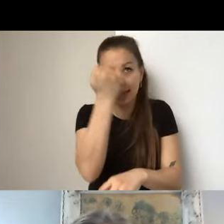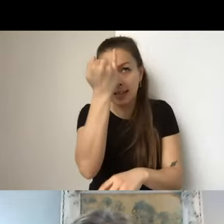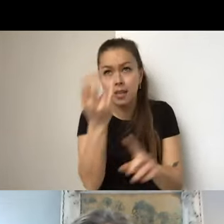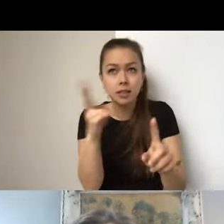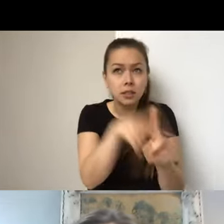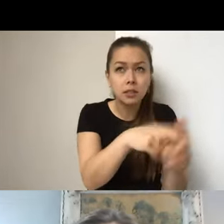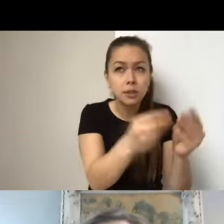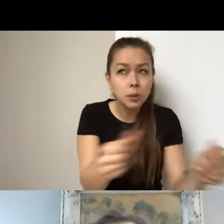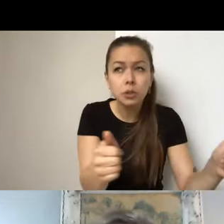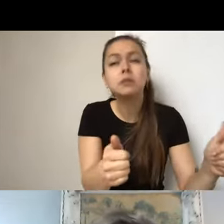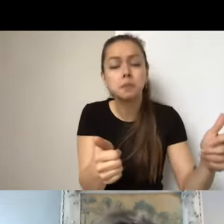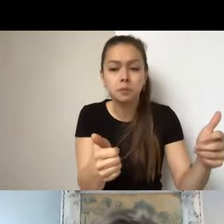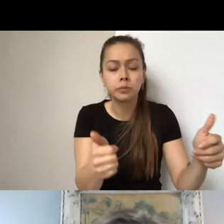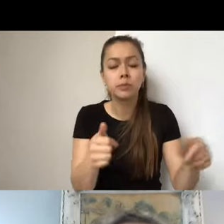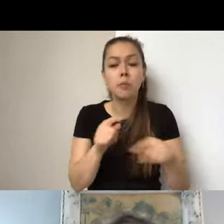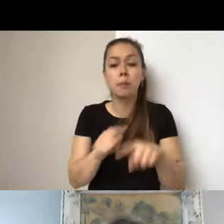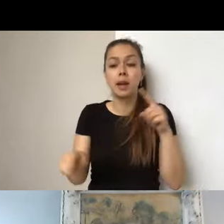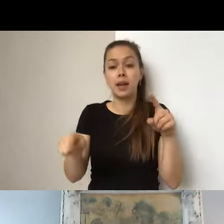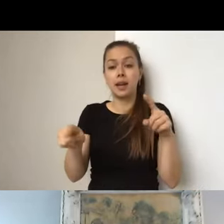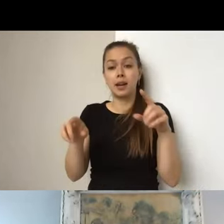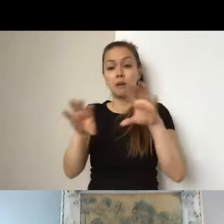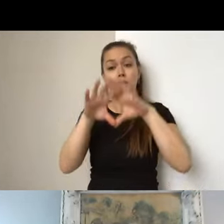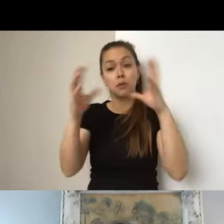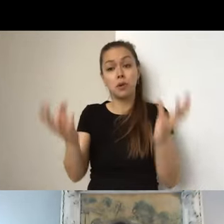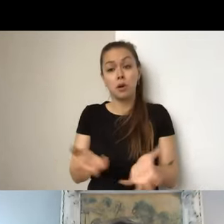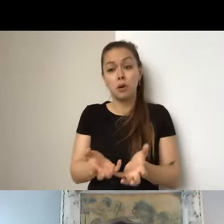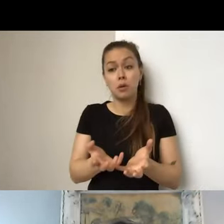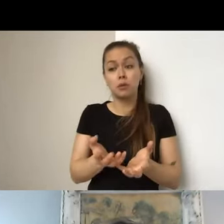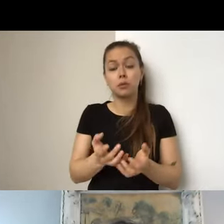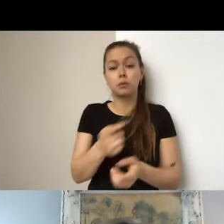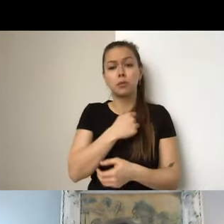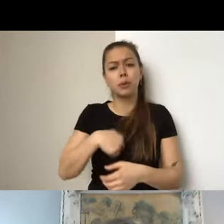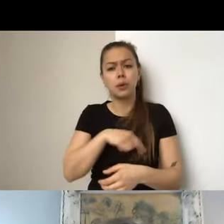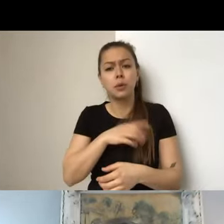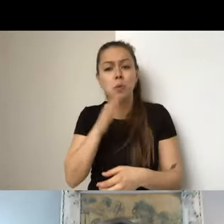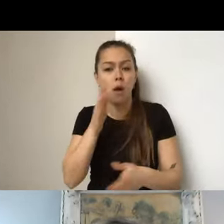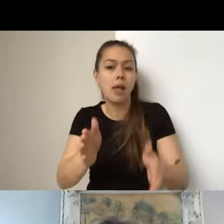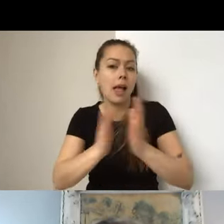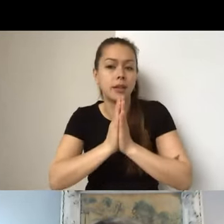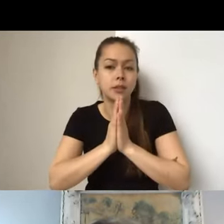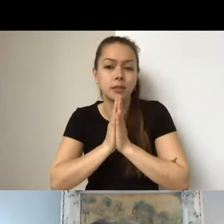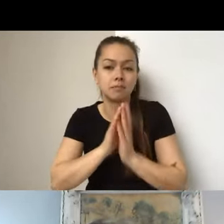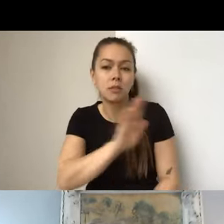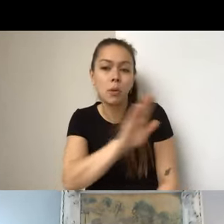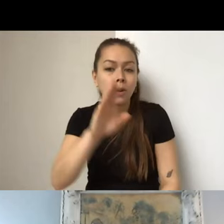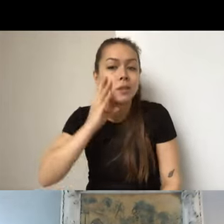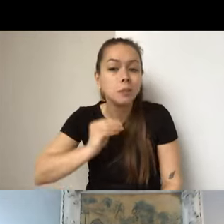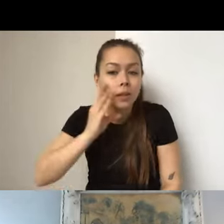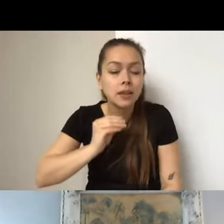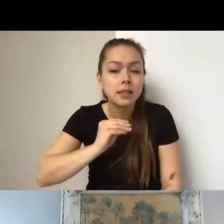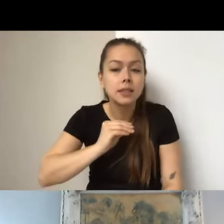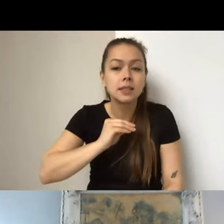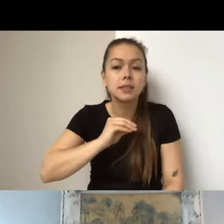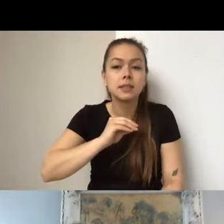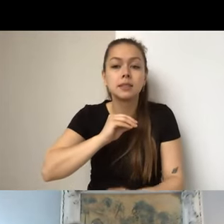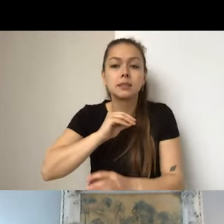the end of the day, um, we're going to be asking you more about your experience, um, within the course and within the program than we are